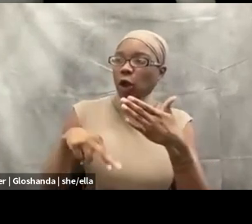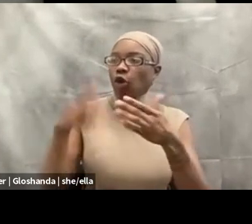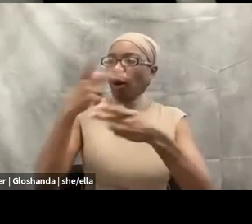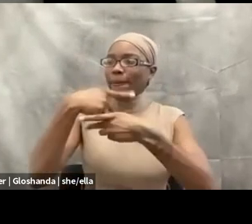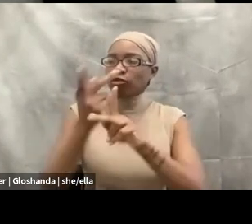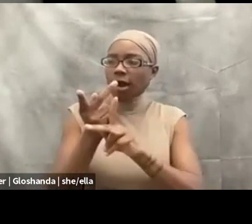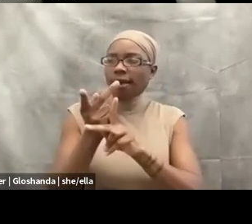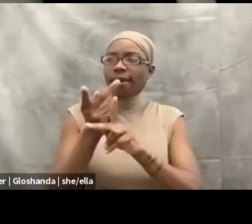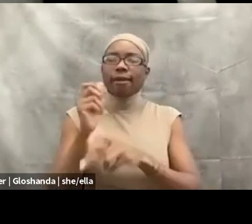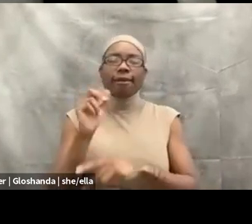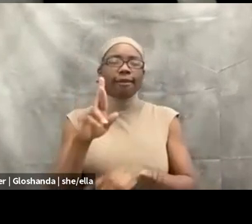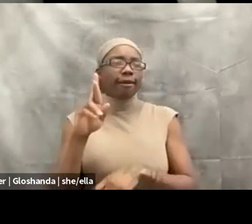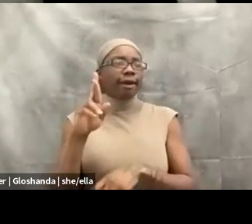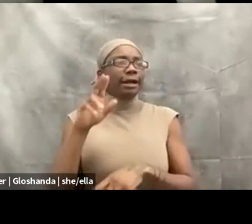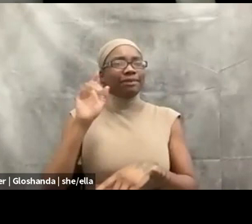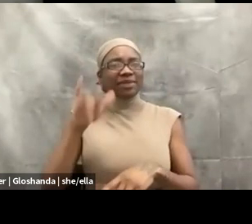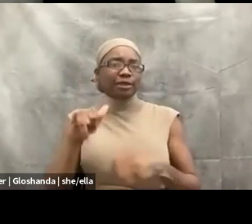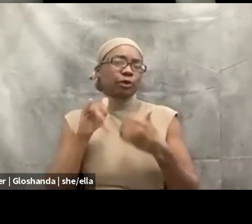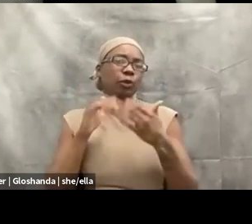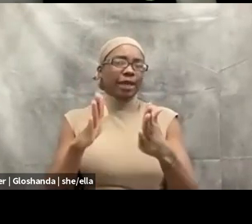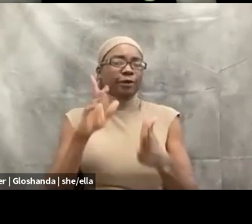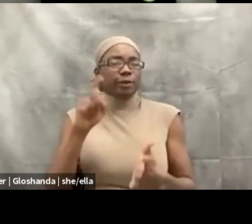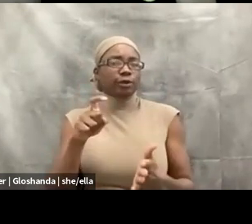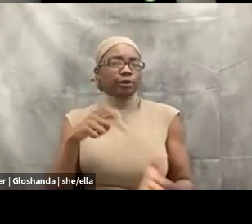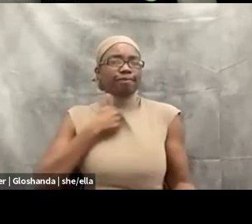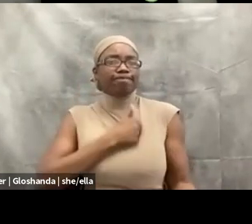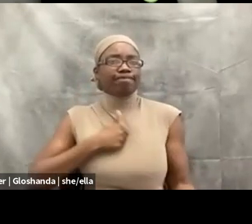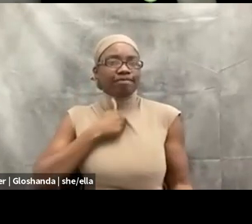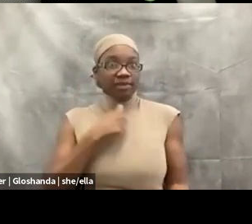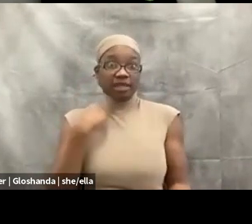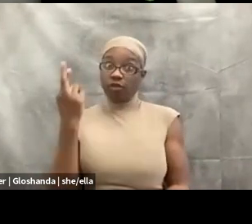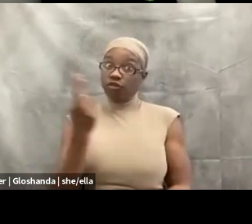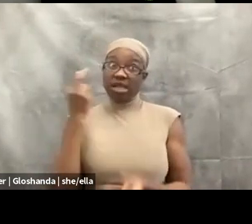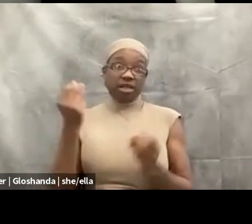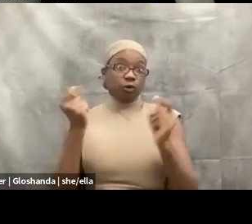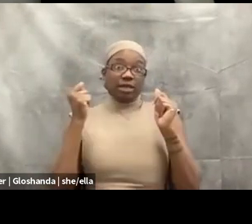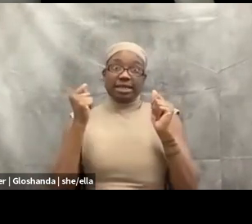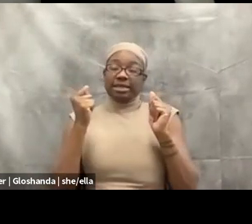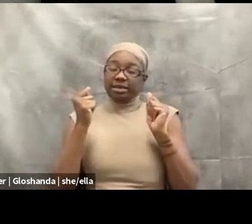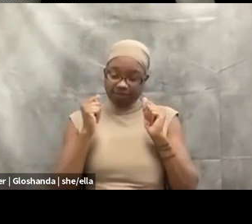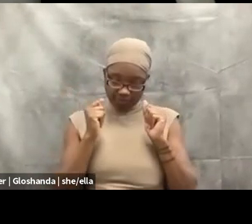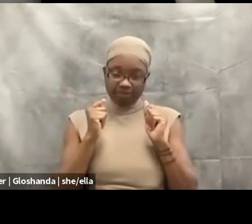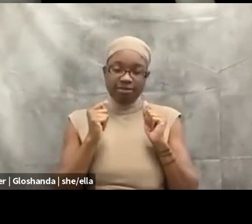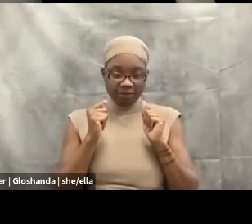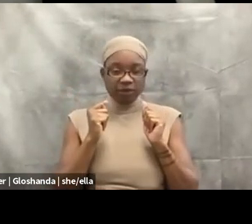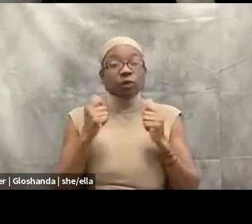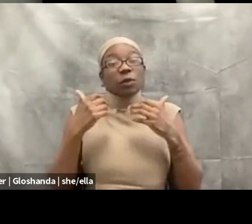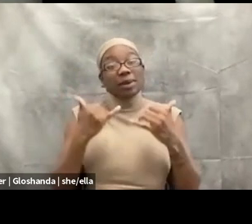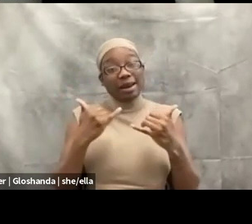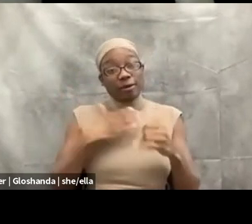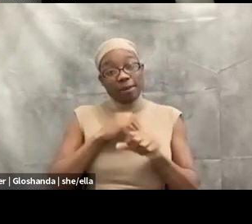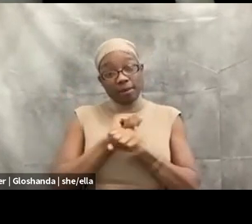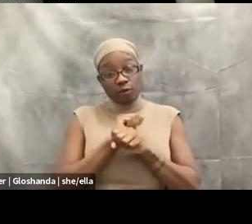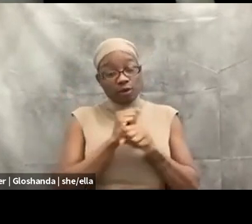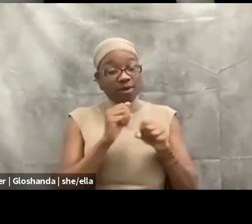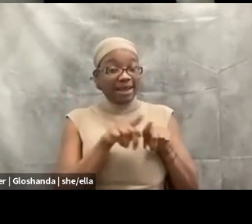this is the way that somebody says, sorry, very quickly. Um, and so when I do them at my work now as a public